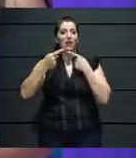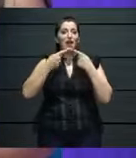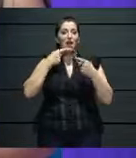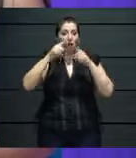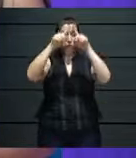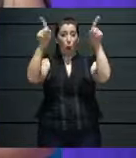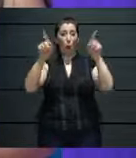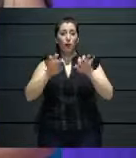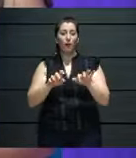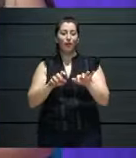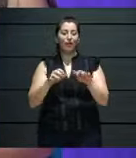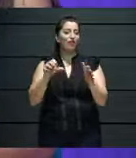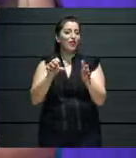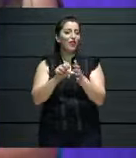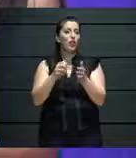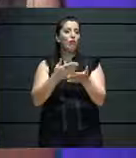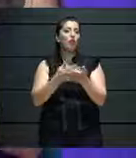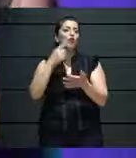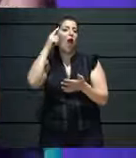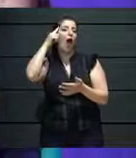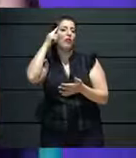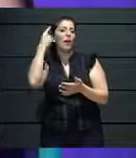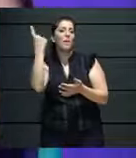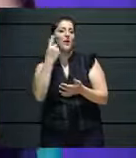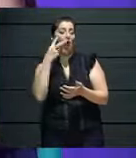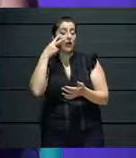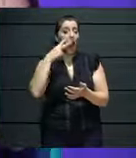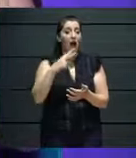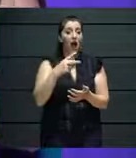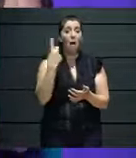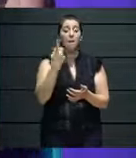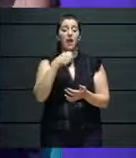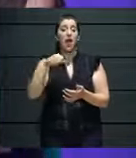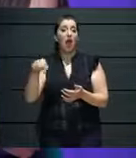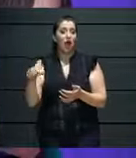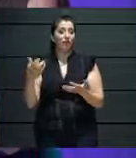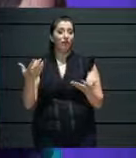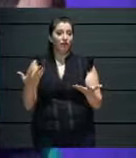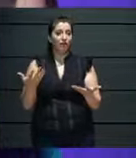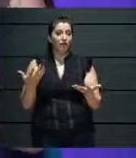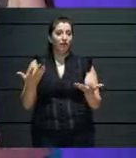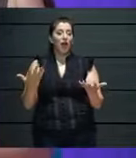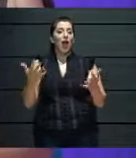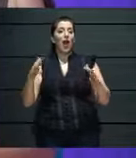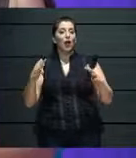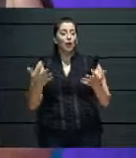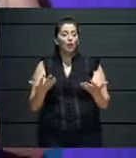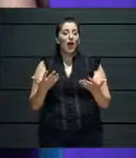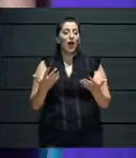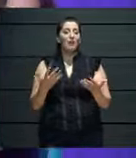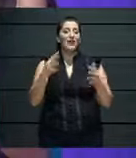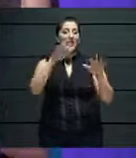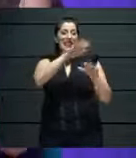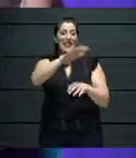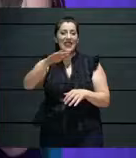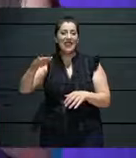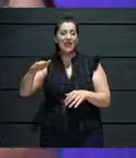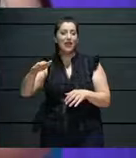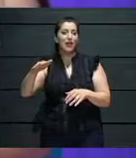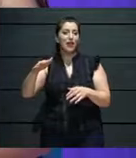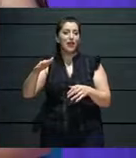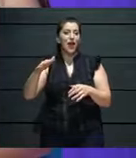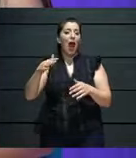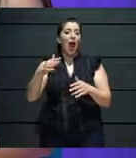mean, maybe not a pandemic in our lifetime, but there were other disasters and